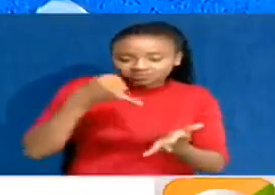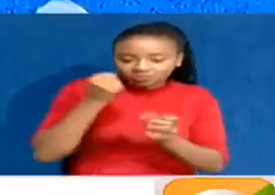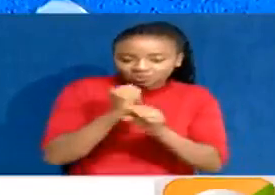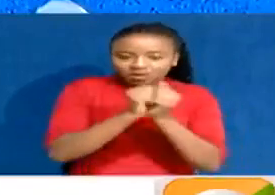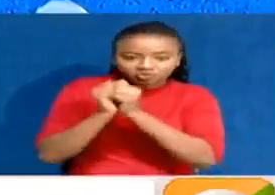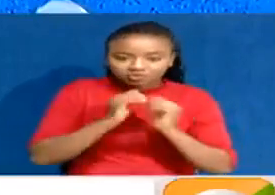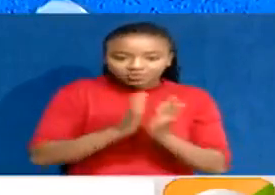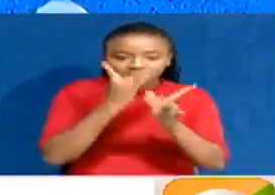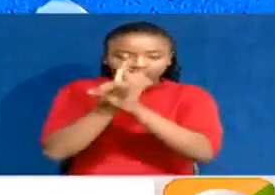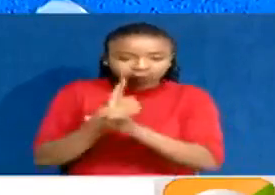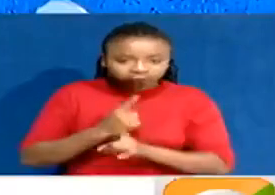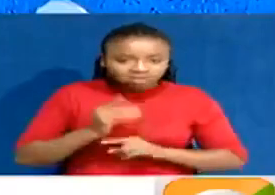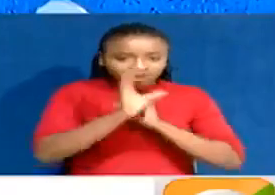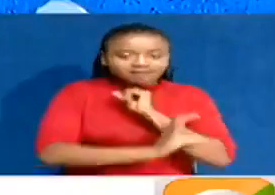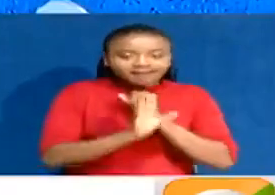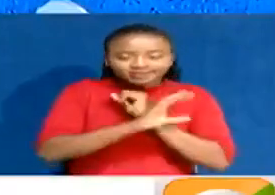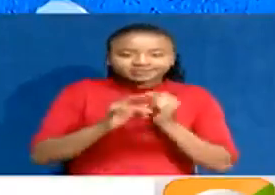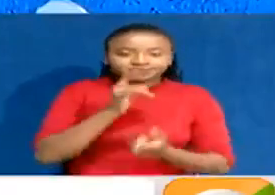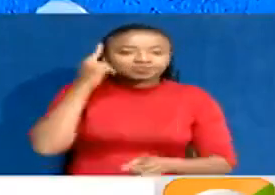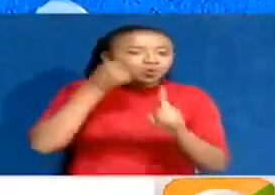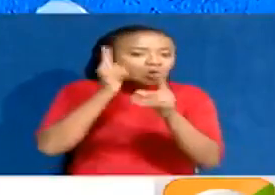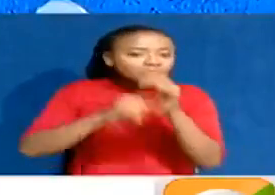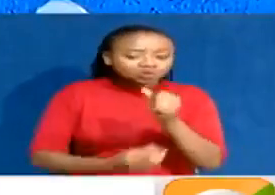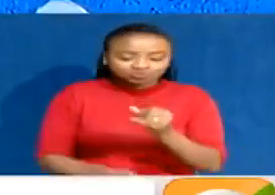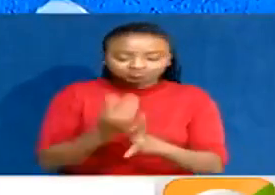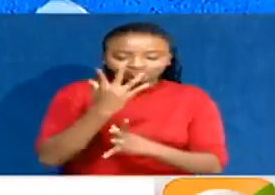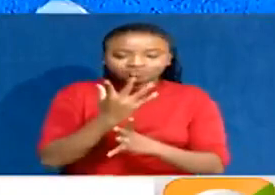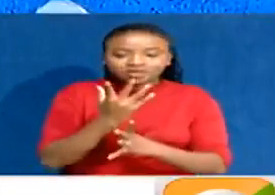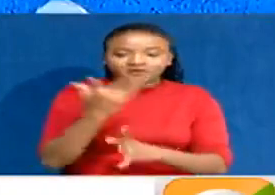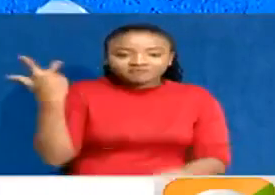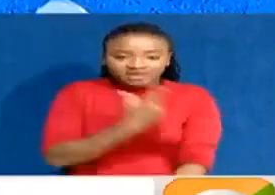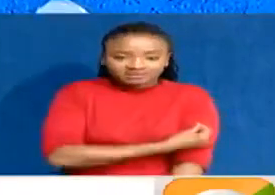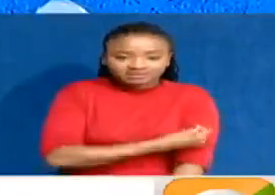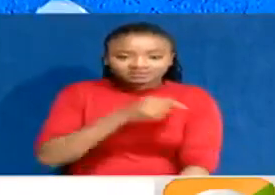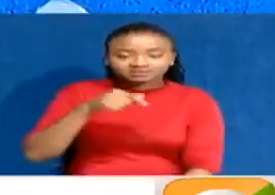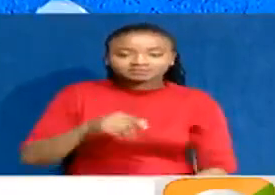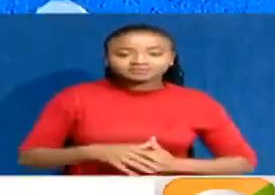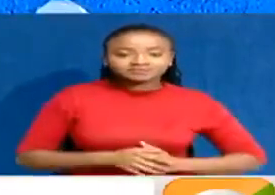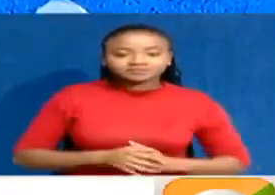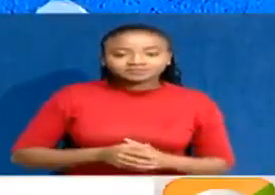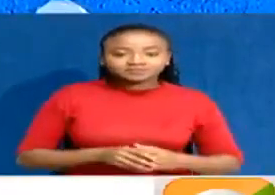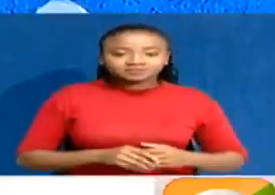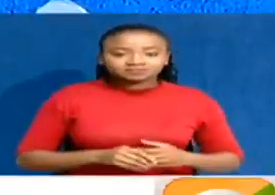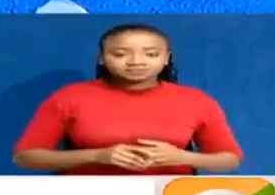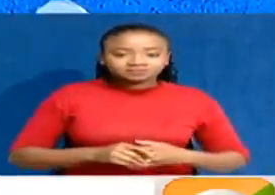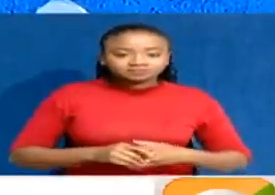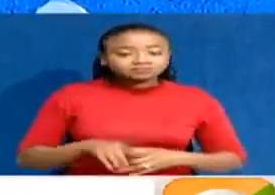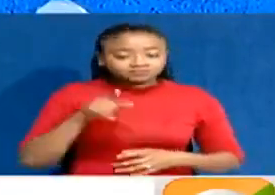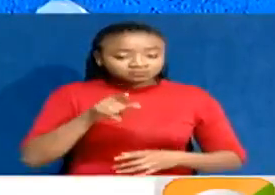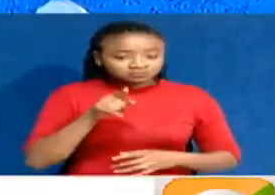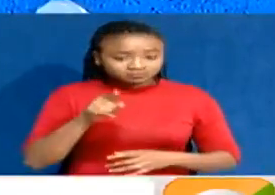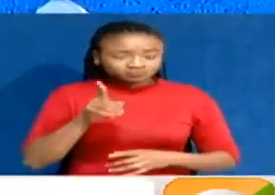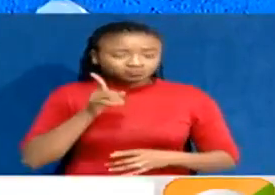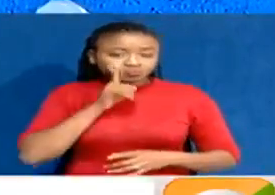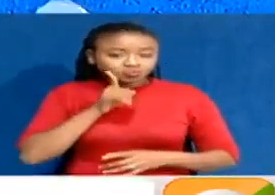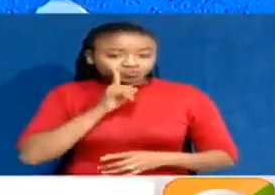Now, the announcement came as the Coalition for Dialogue in Africa, and the African Union was preparing to launch an independent